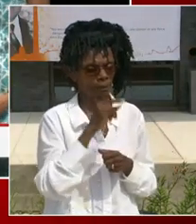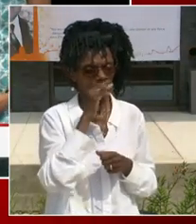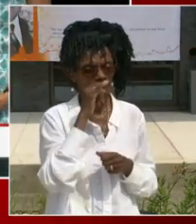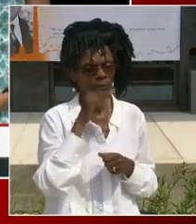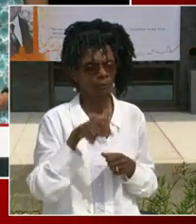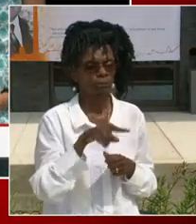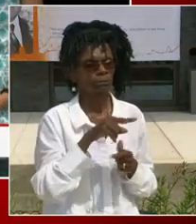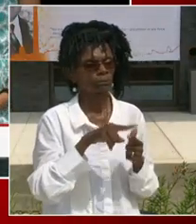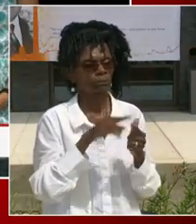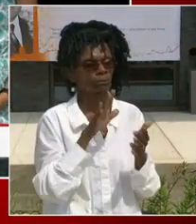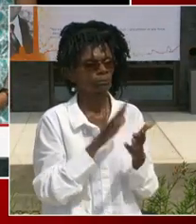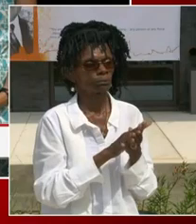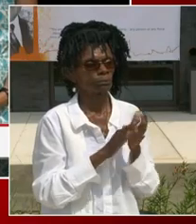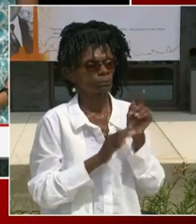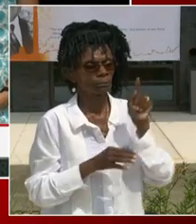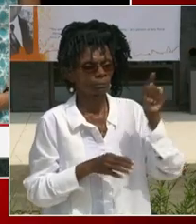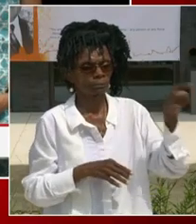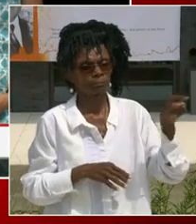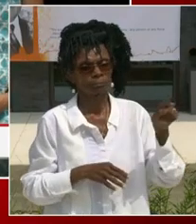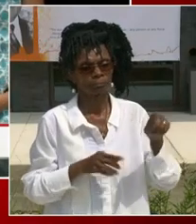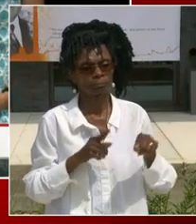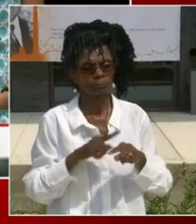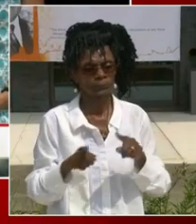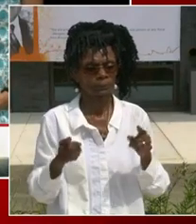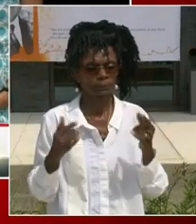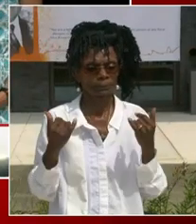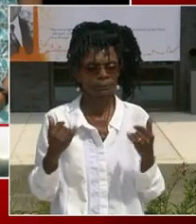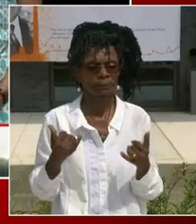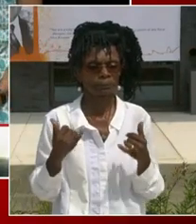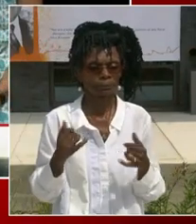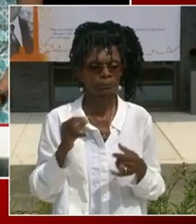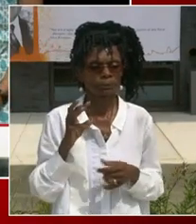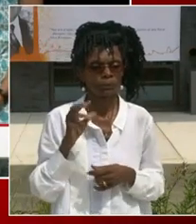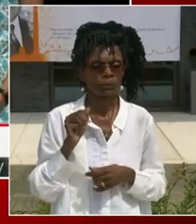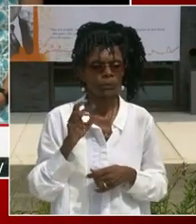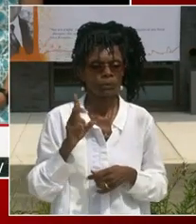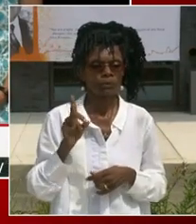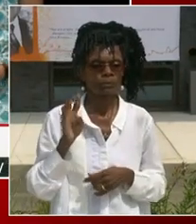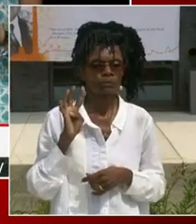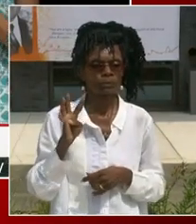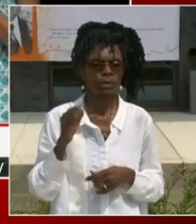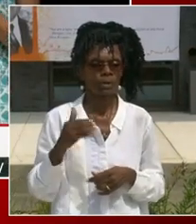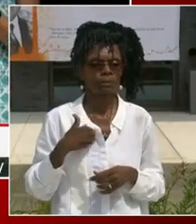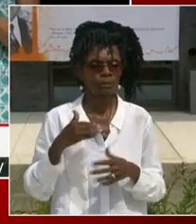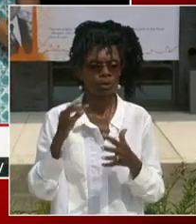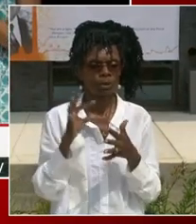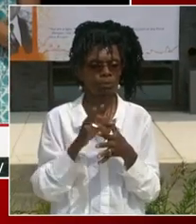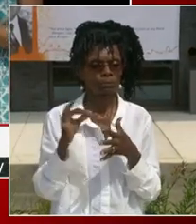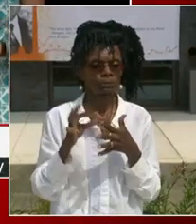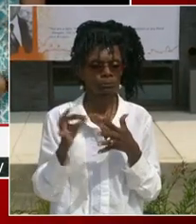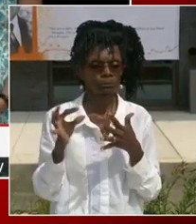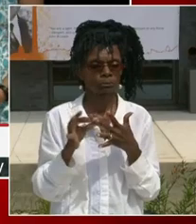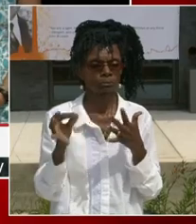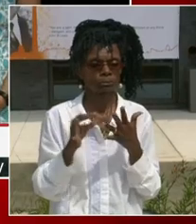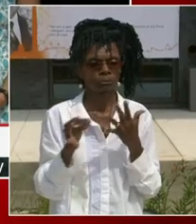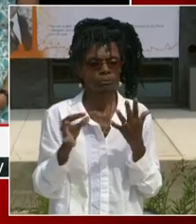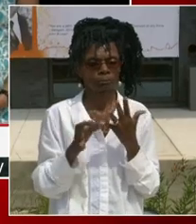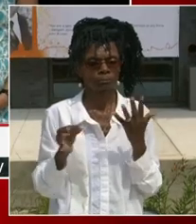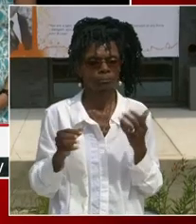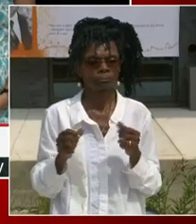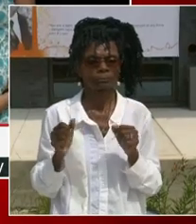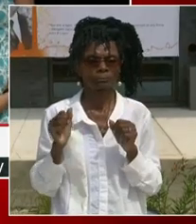is that Ward 4 families are selecting their neighborhood schools. And they're doing it from pre-K